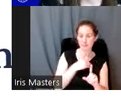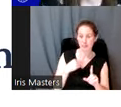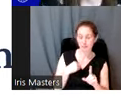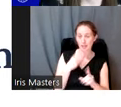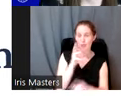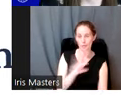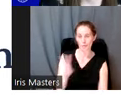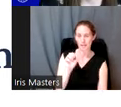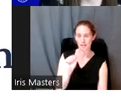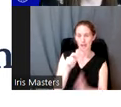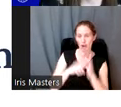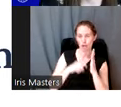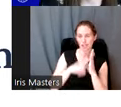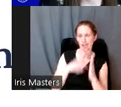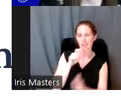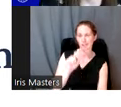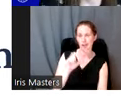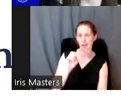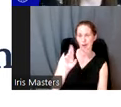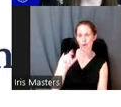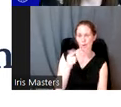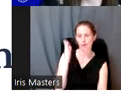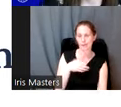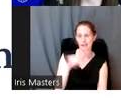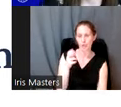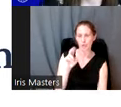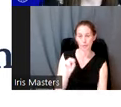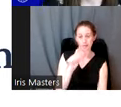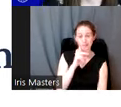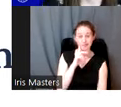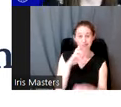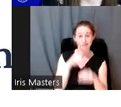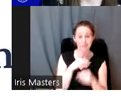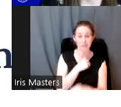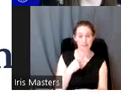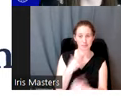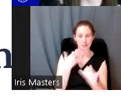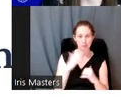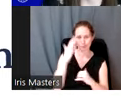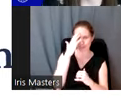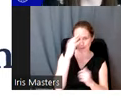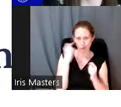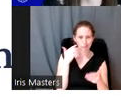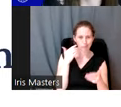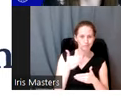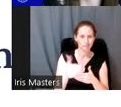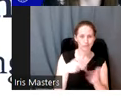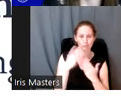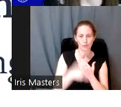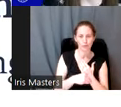our website at archaeological.org join, and by becoming a member, you can stay apprised of all our upcoming programs.